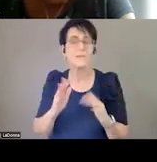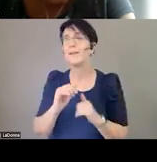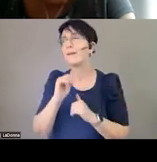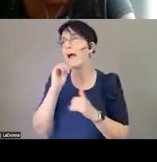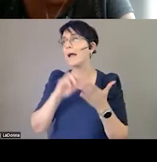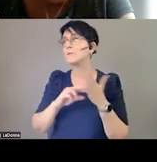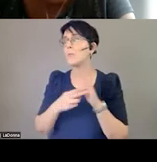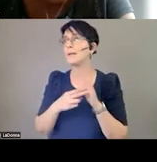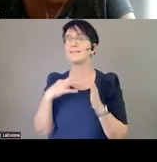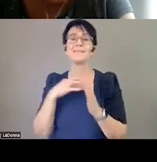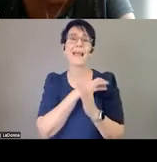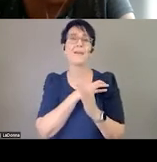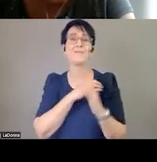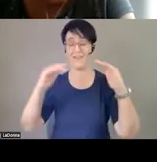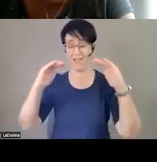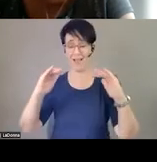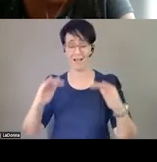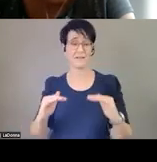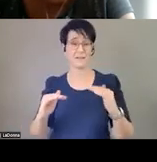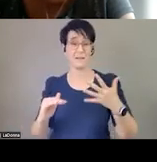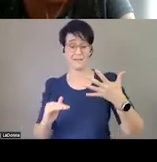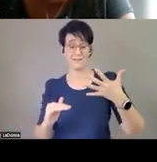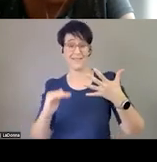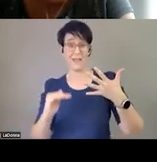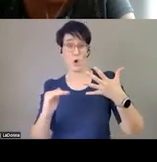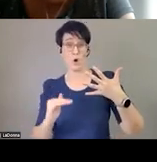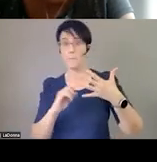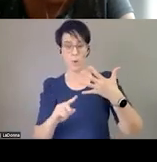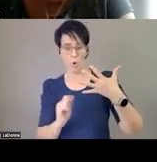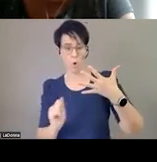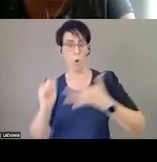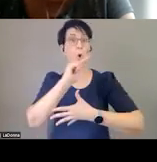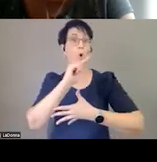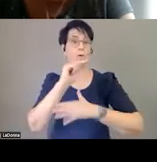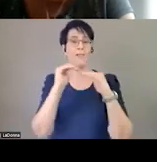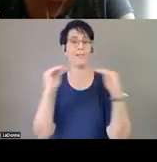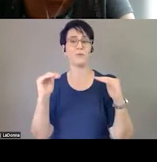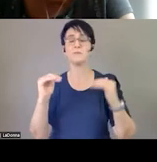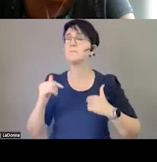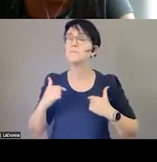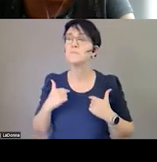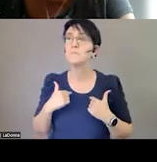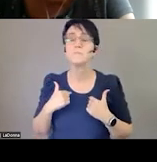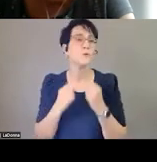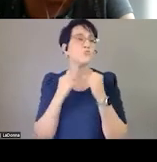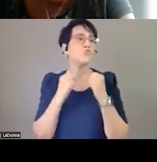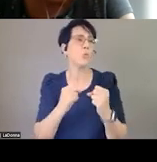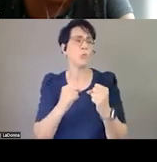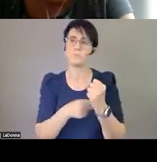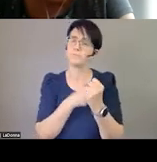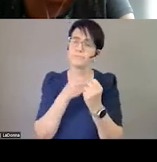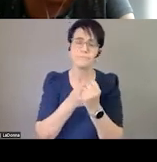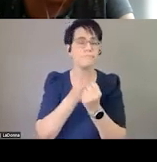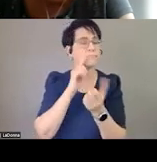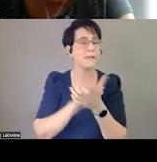levels, with all the way up. And I'm a big proponent. And I strongly believe that people don't come to mental health without some kind of